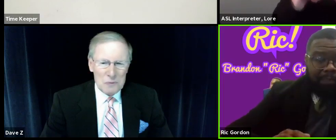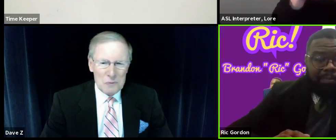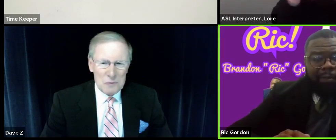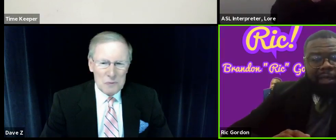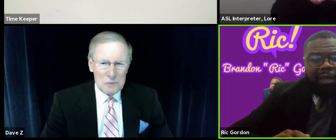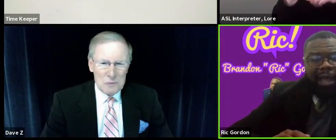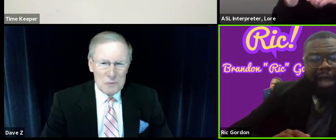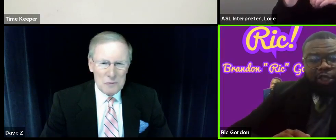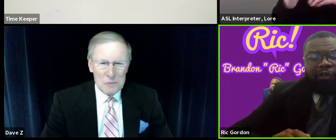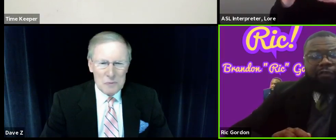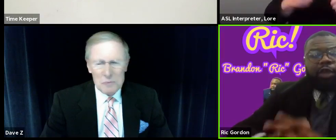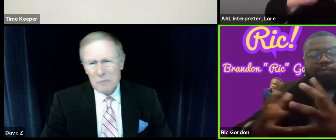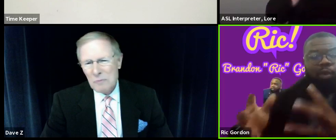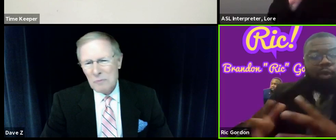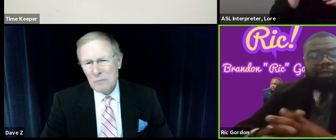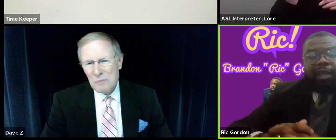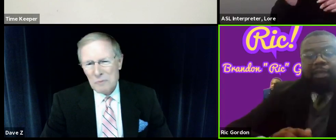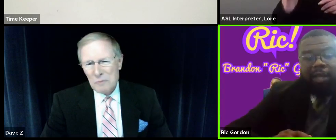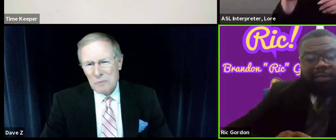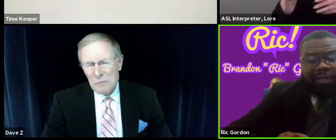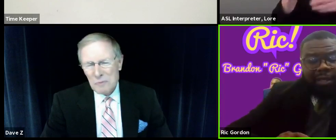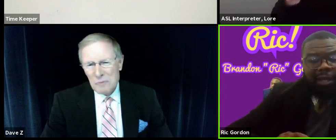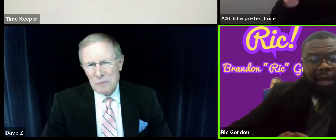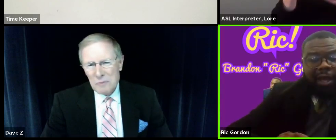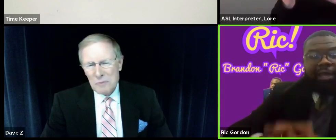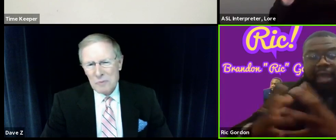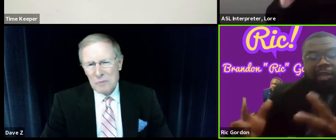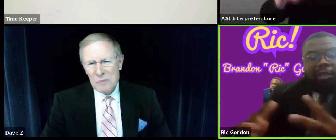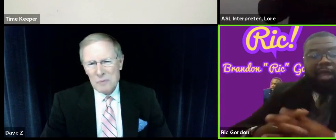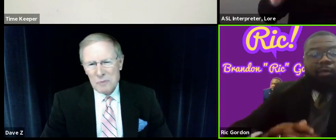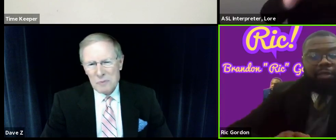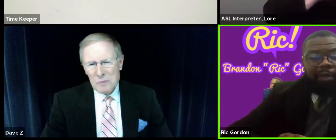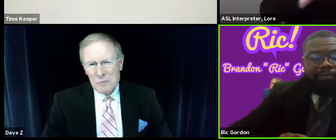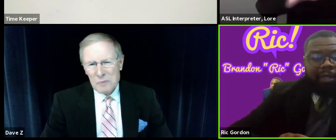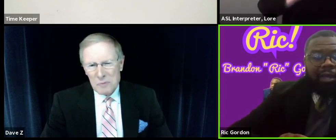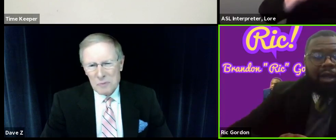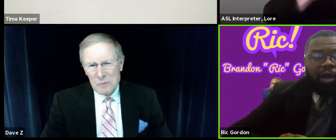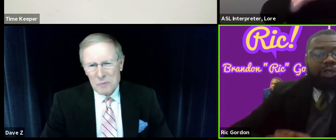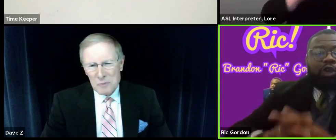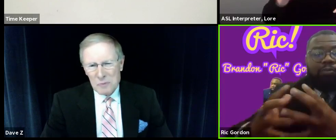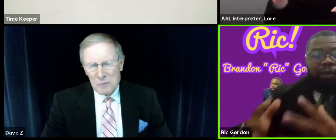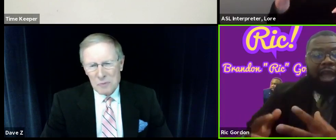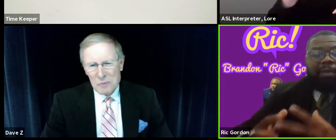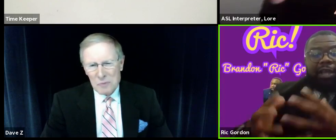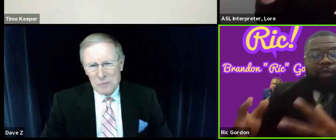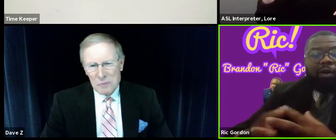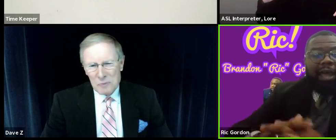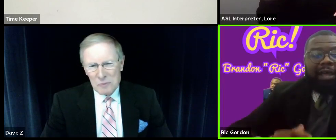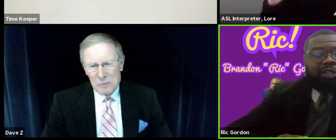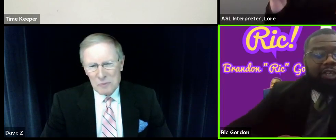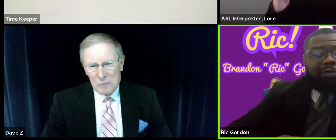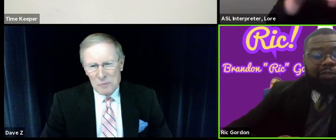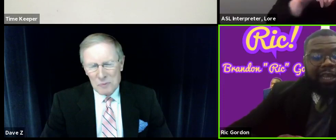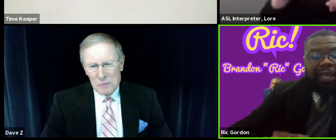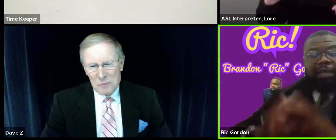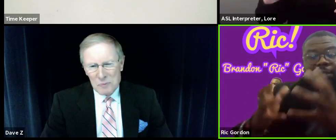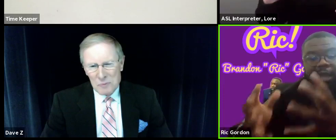residents of Greenbelt. I serve on various boards and committees, GATE being one of them, also PRAB, as well as the GFC,